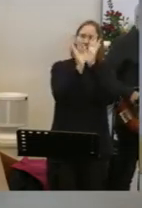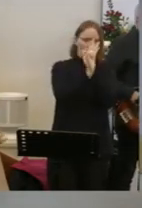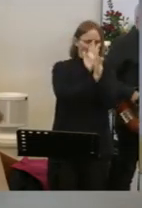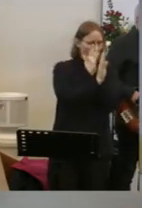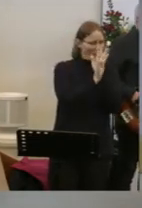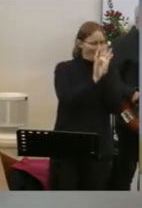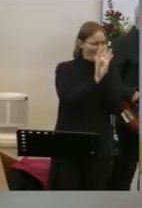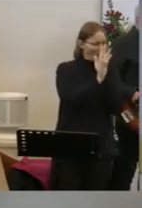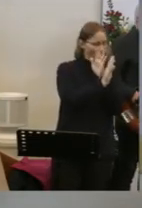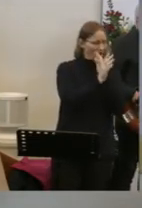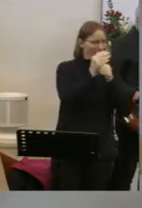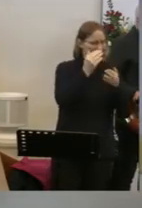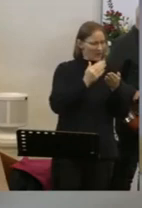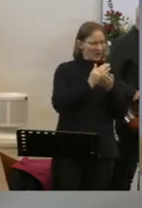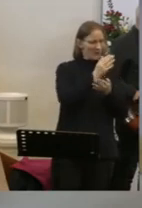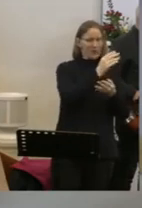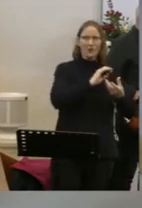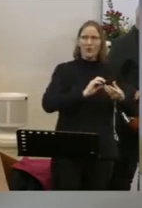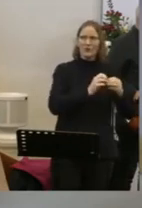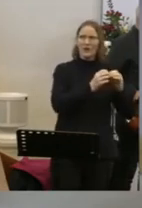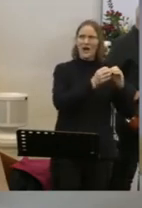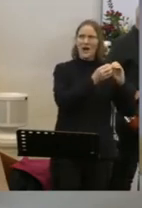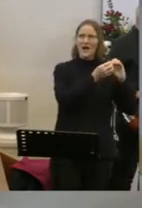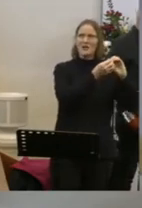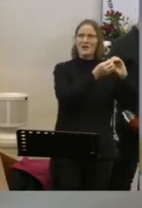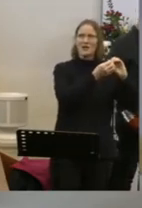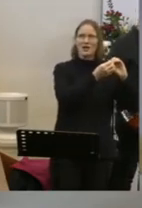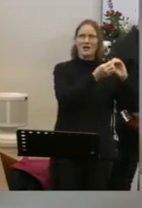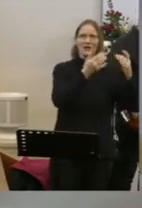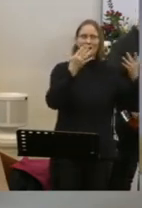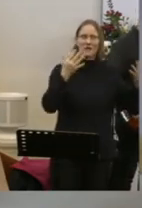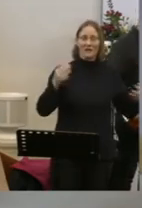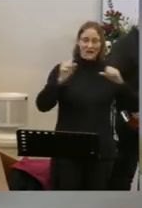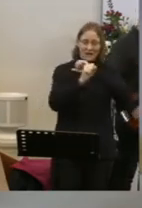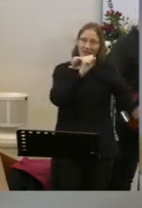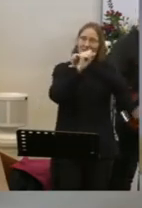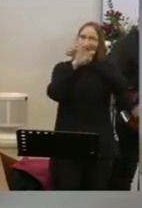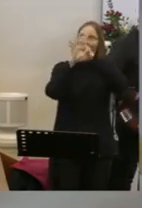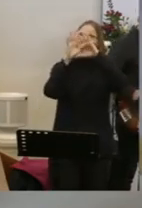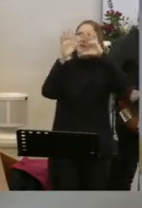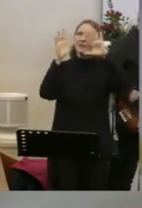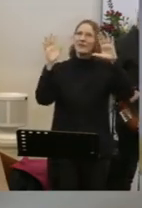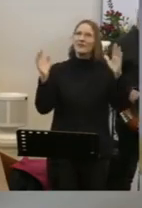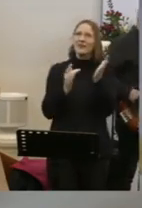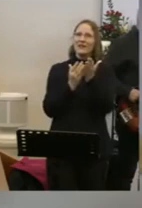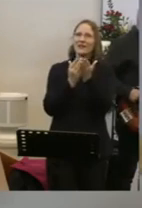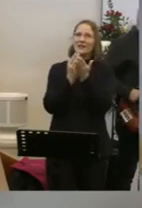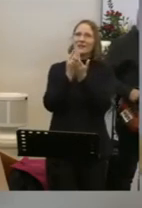Your hidden glory in creation Now